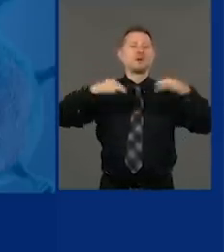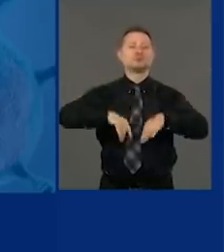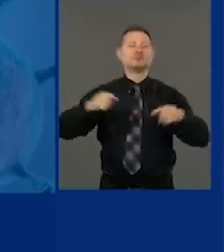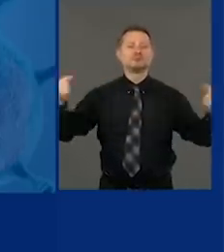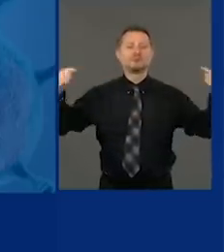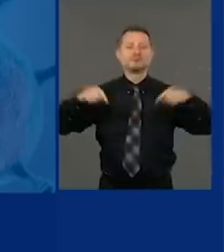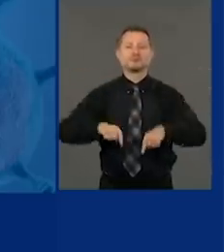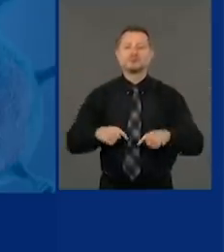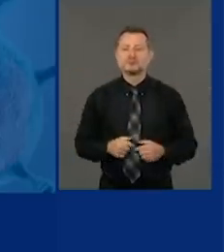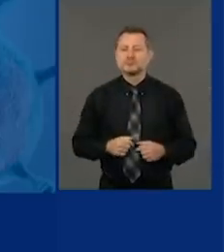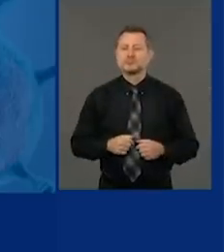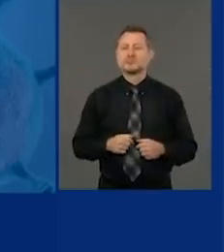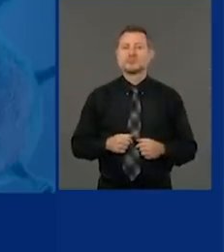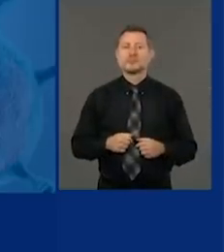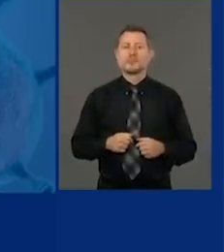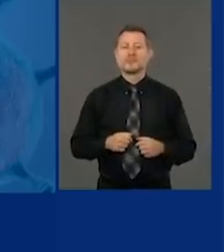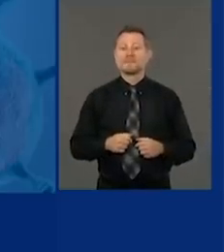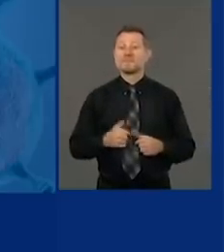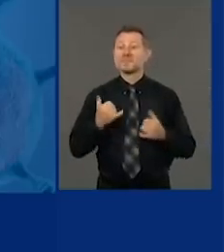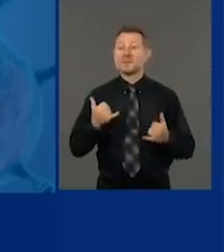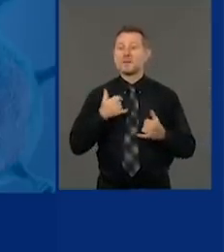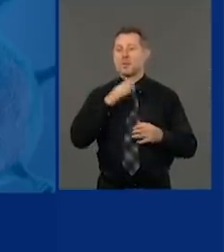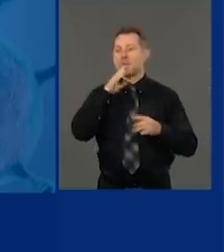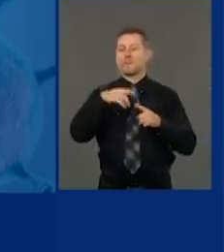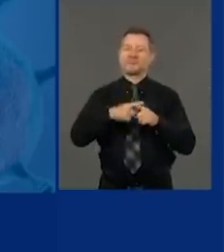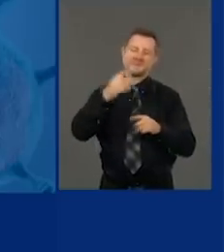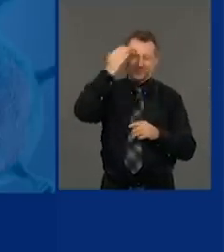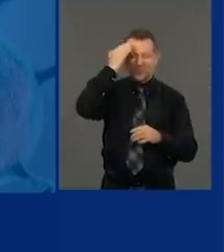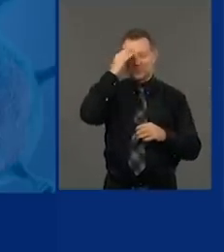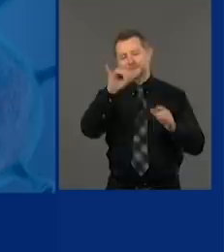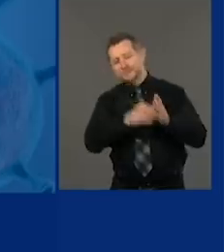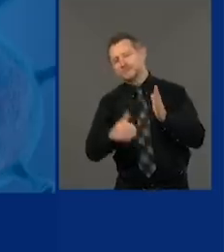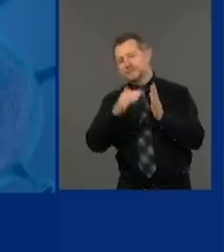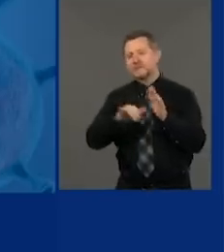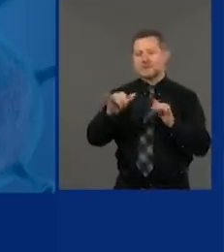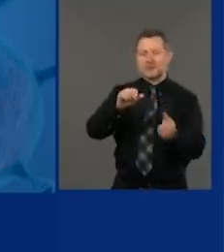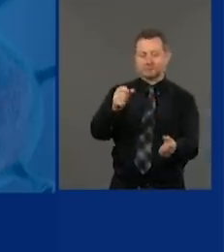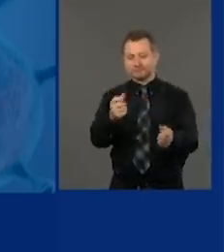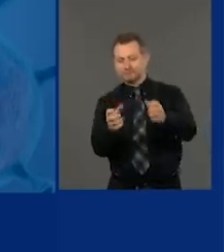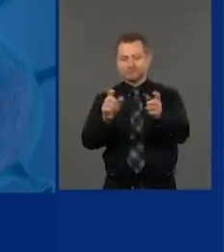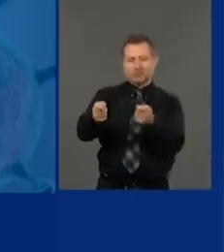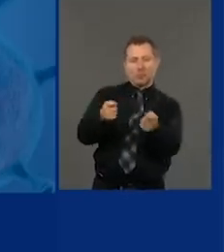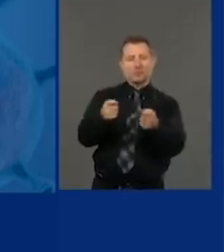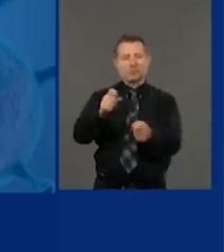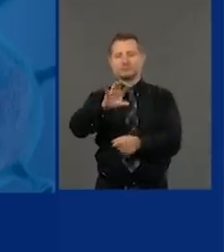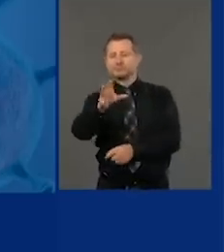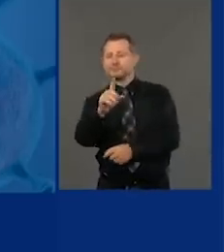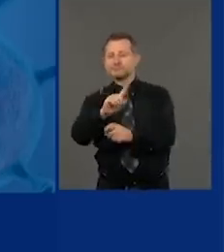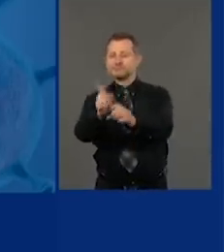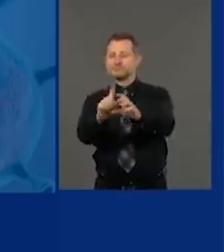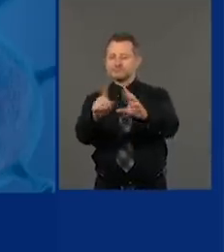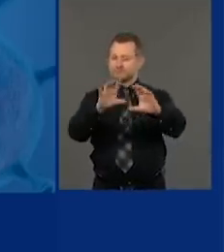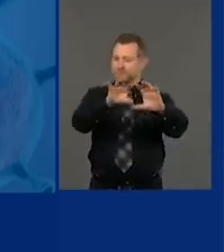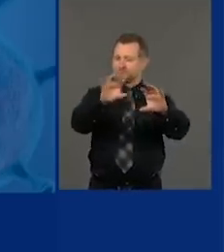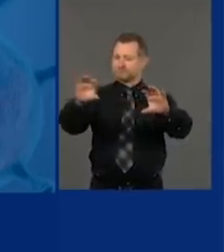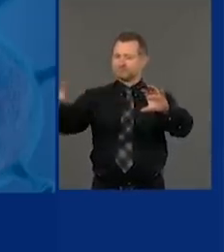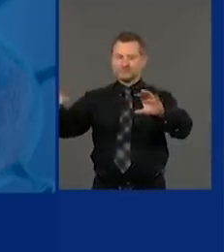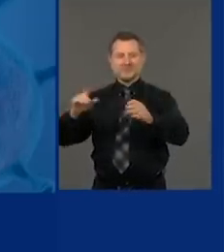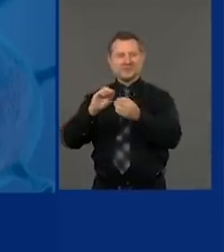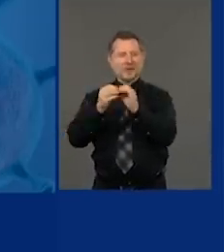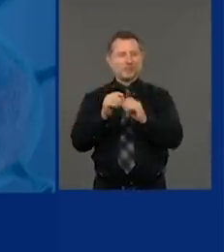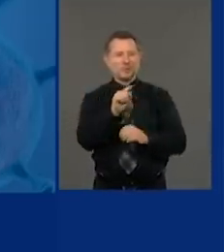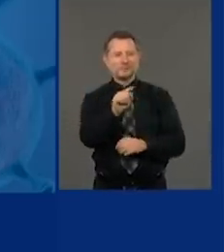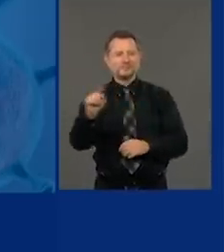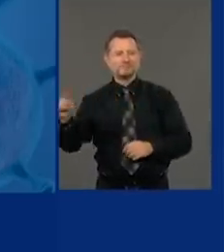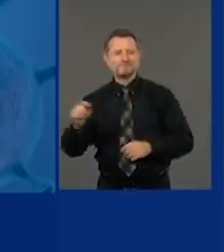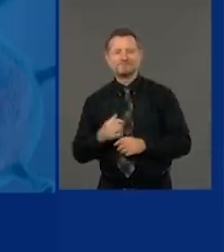about the valve. I talk about the valve, the reopening valve and we talked about monitoring it all along. You now